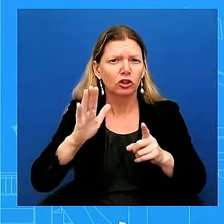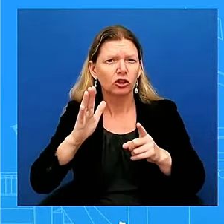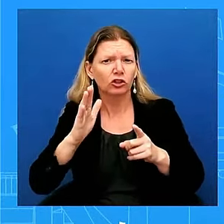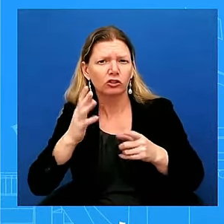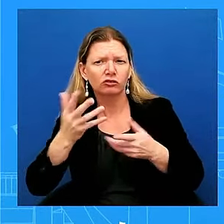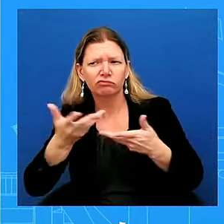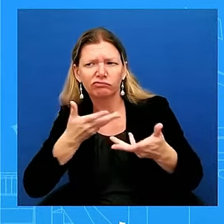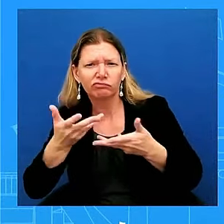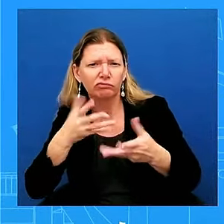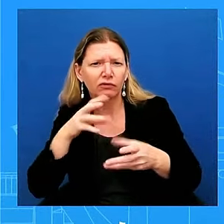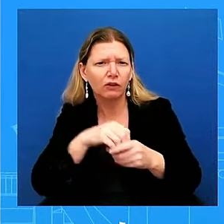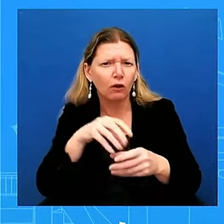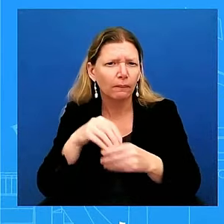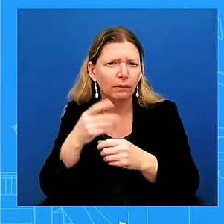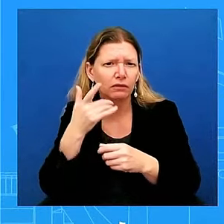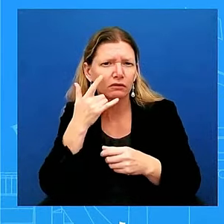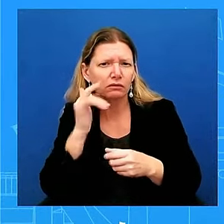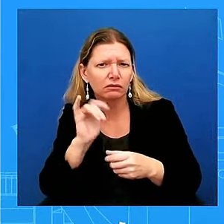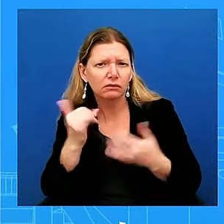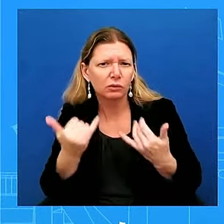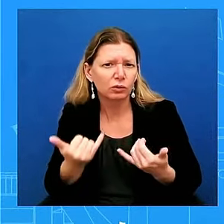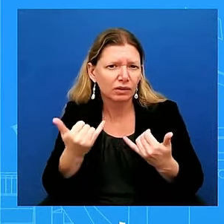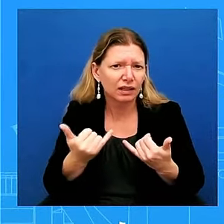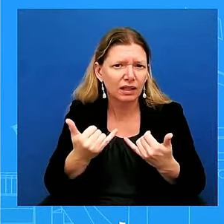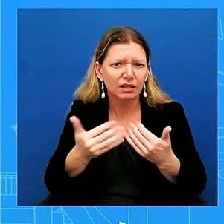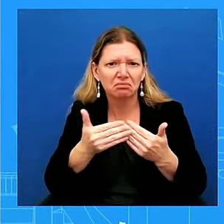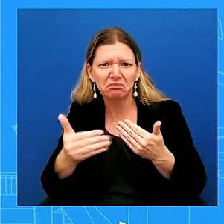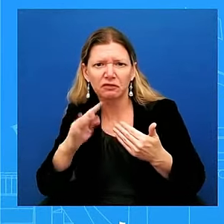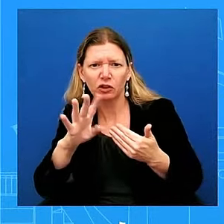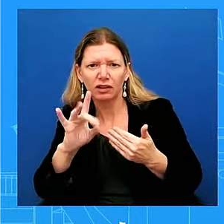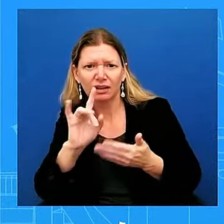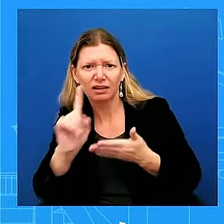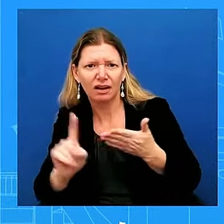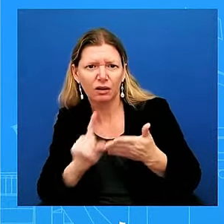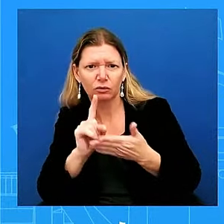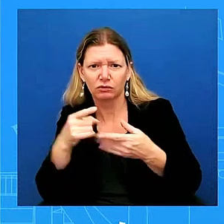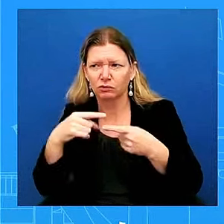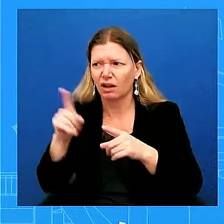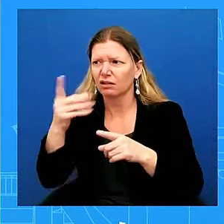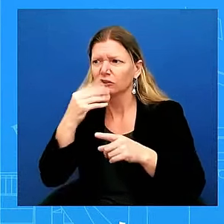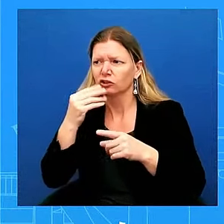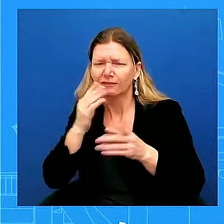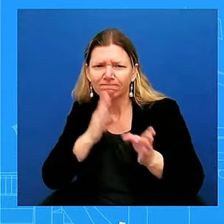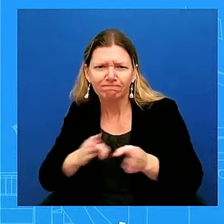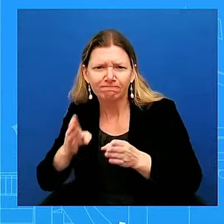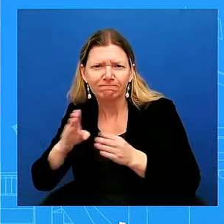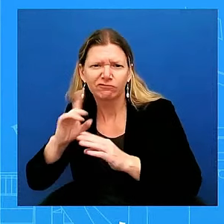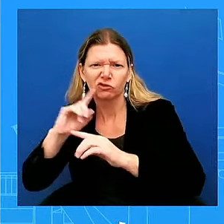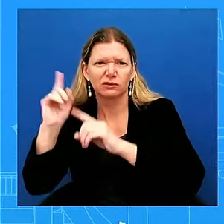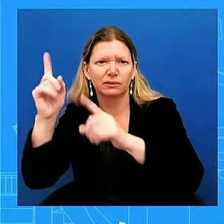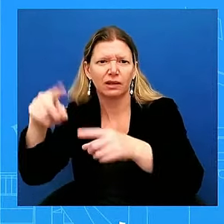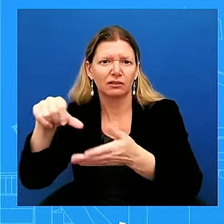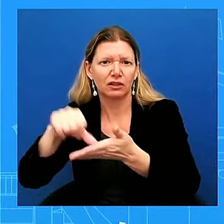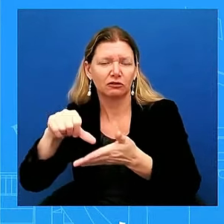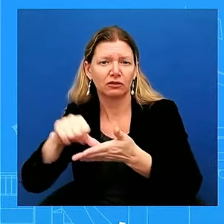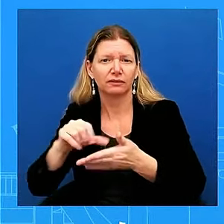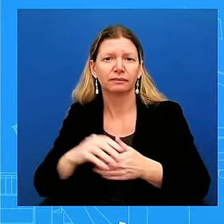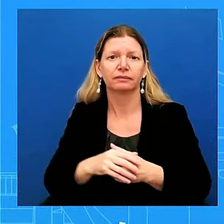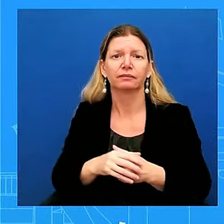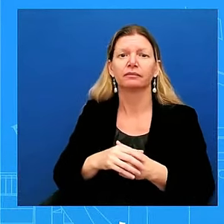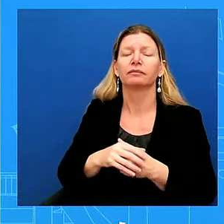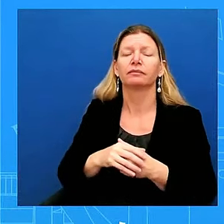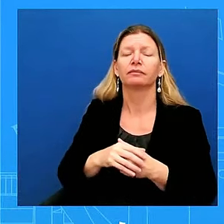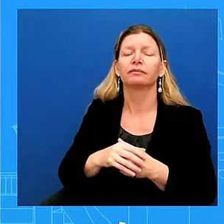answered your own question. The President the Vice President joined the President today in the Situation Room as they were monitoring the situation. As the President